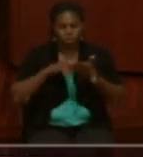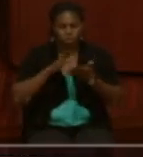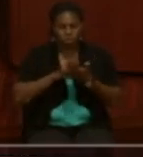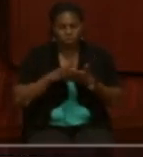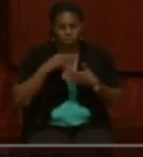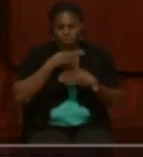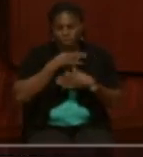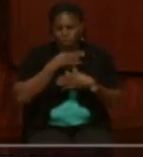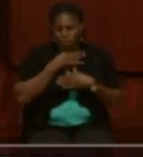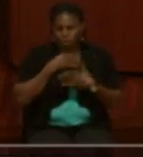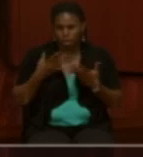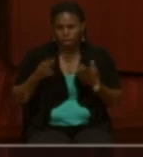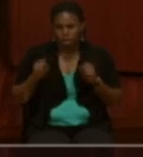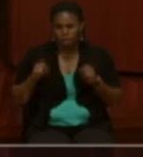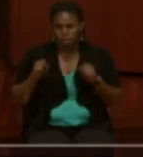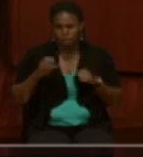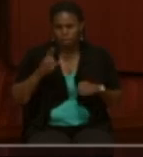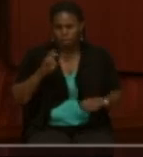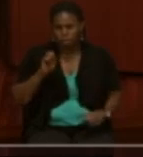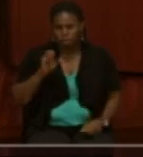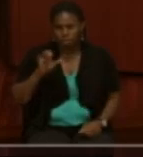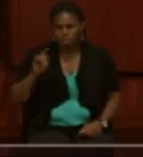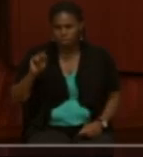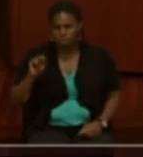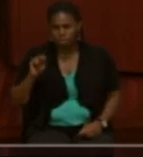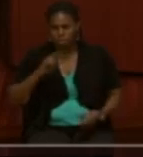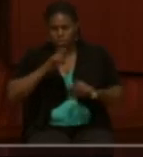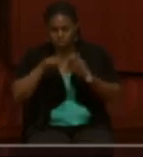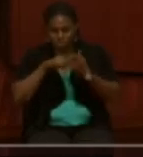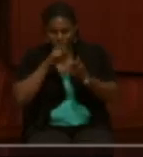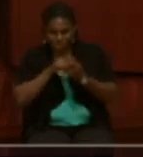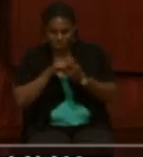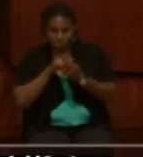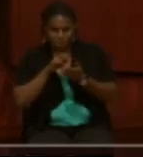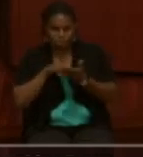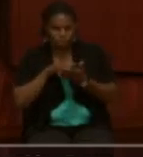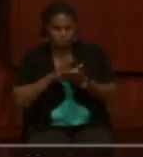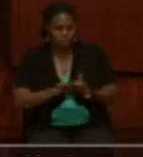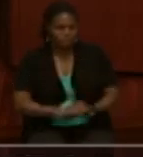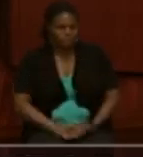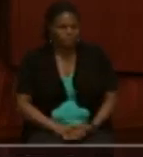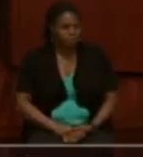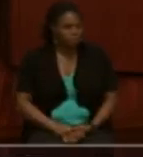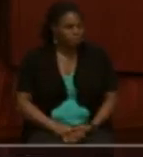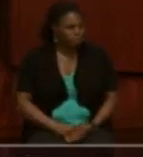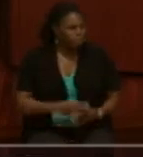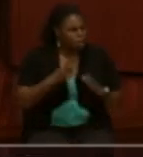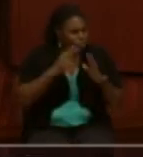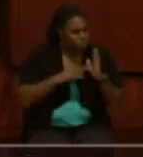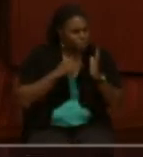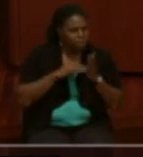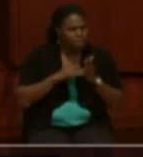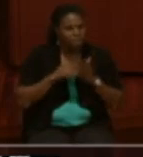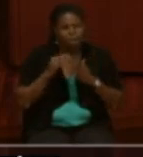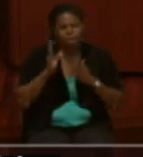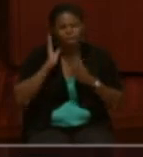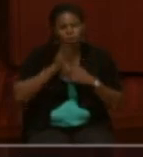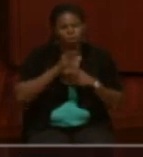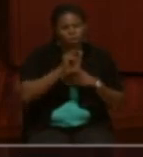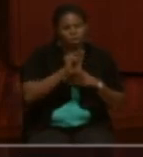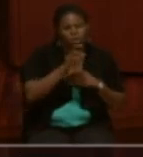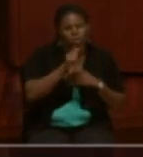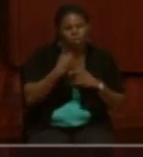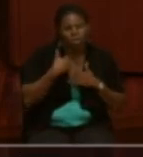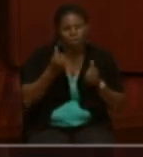they're wondering about possible USCT specific records. So read the beginning of that one. Would NARA have any records